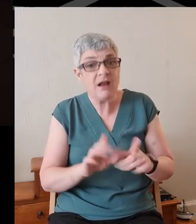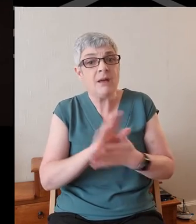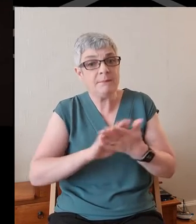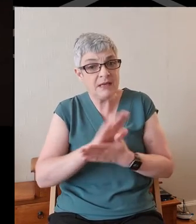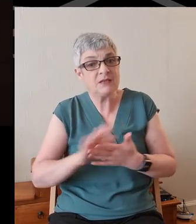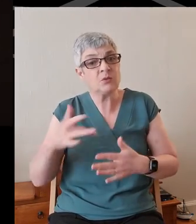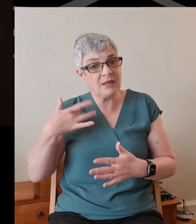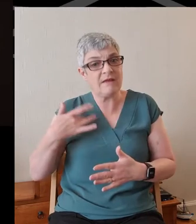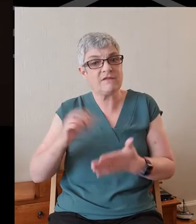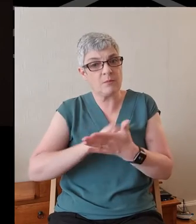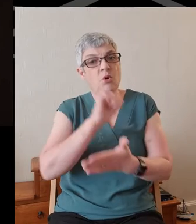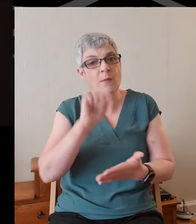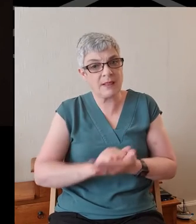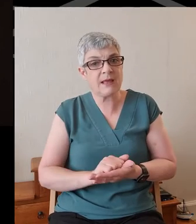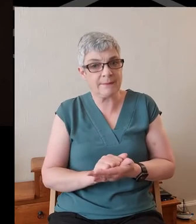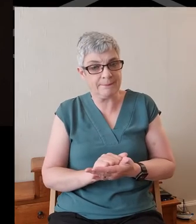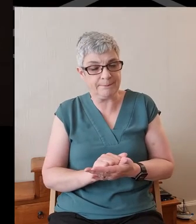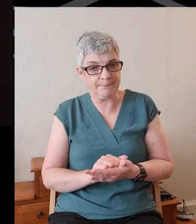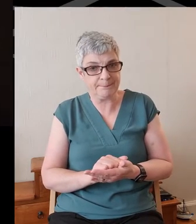properly.